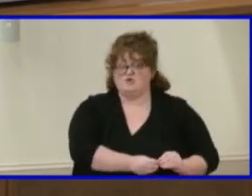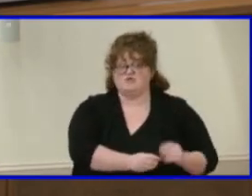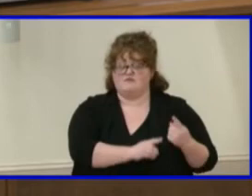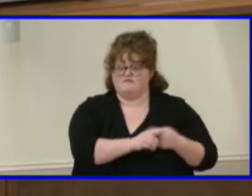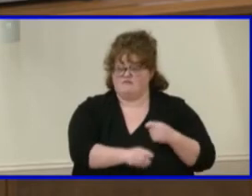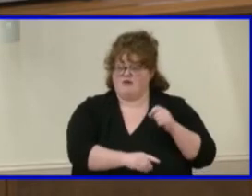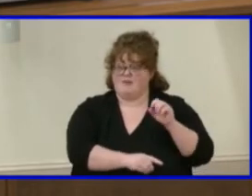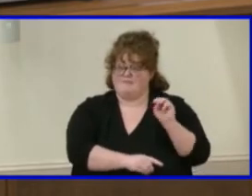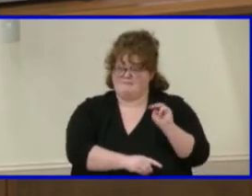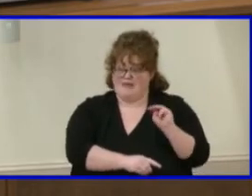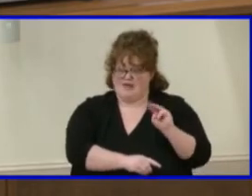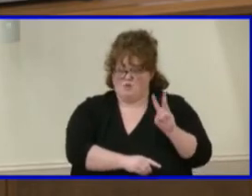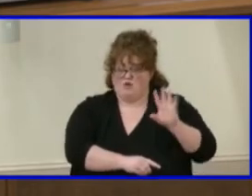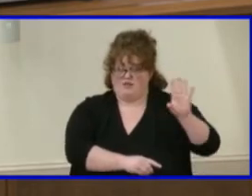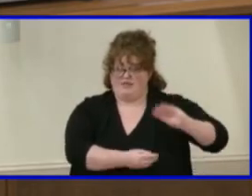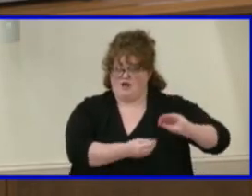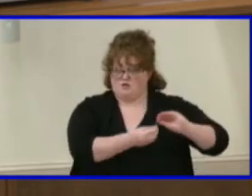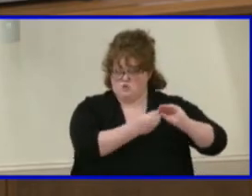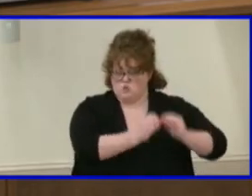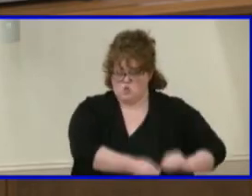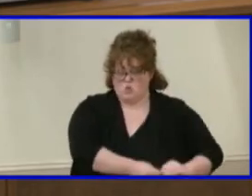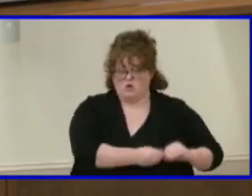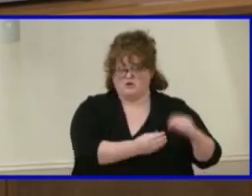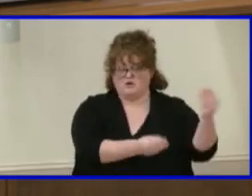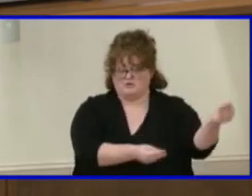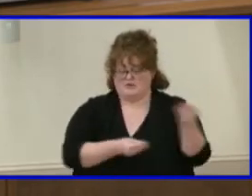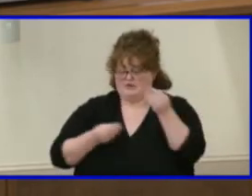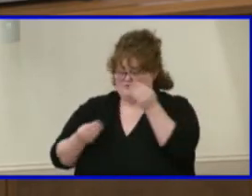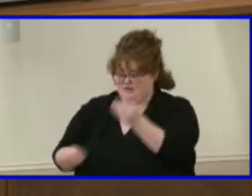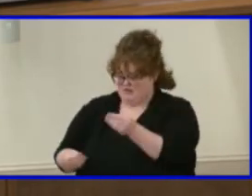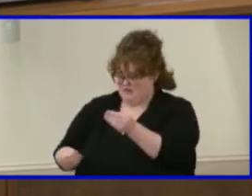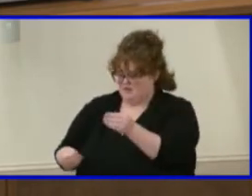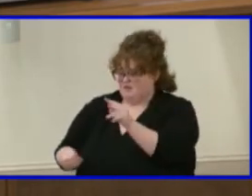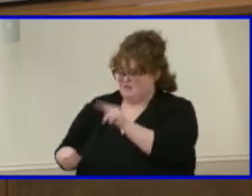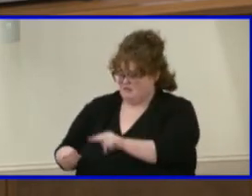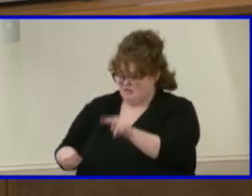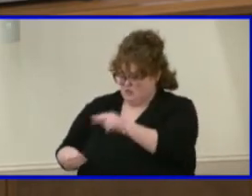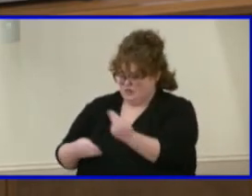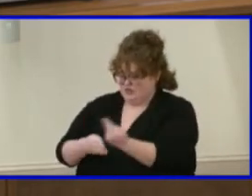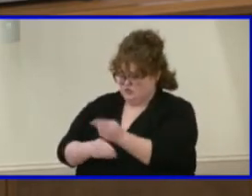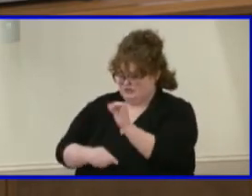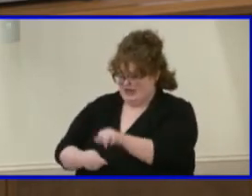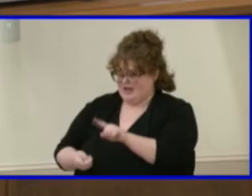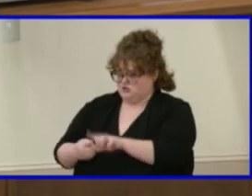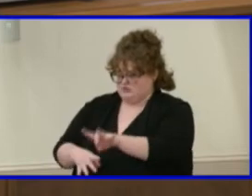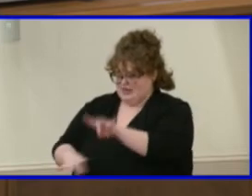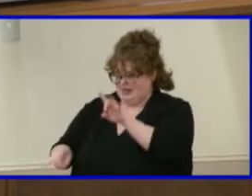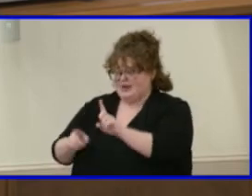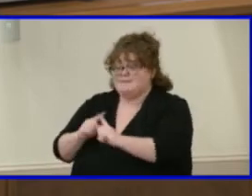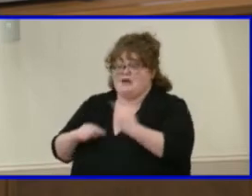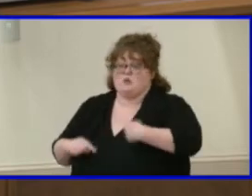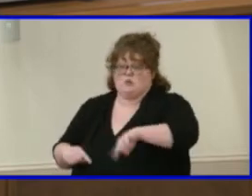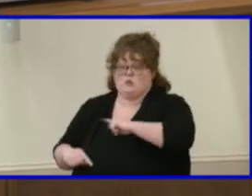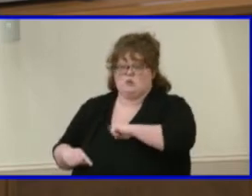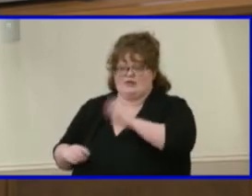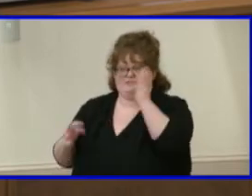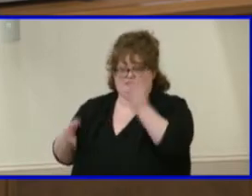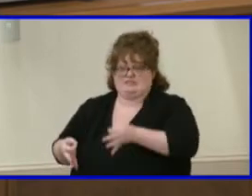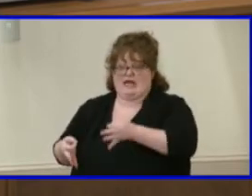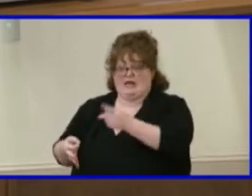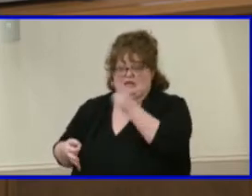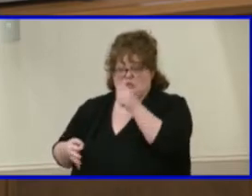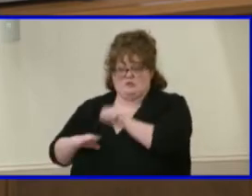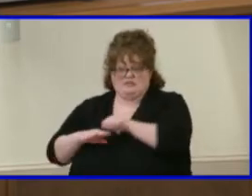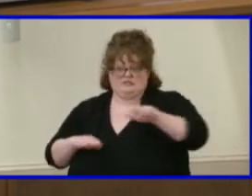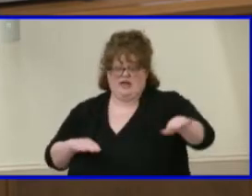select the students, from there. So yes, it's Henrico that does that based on that criteria, however,